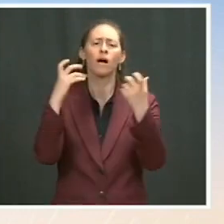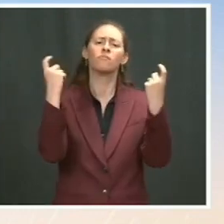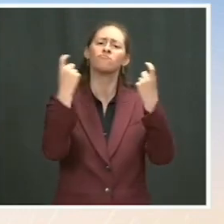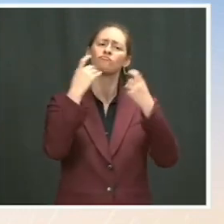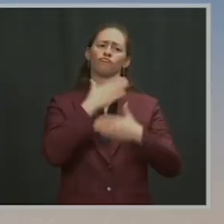calm for all.